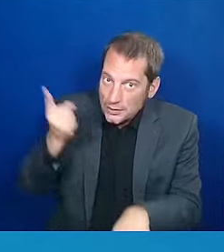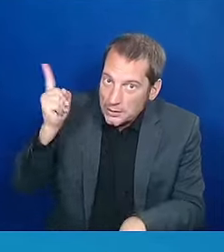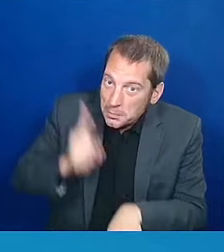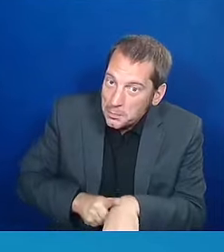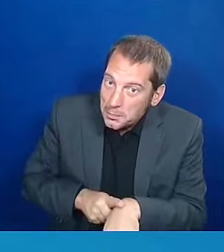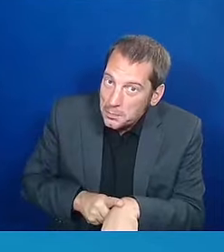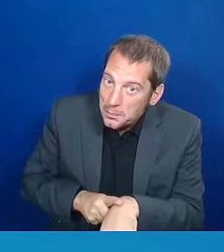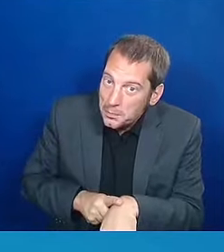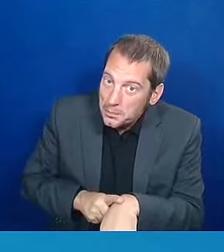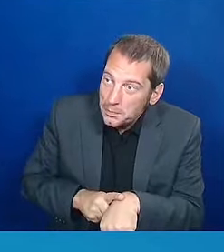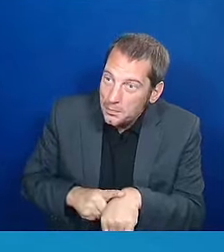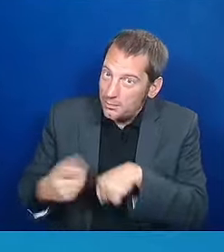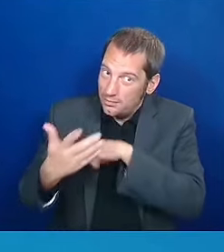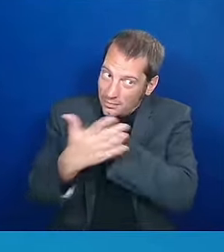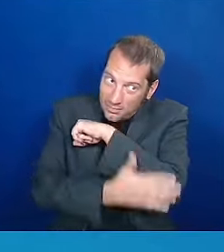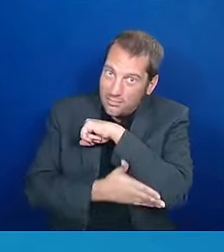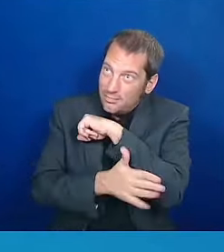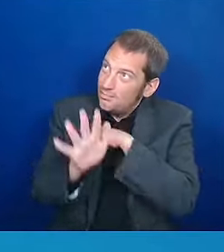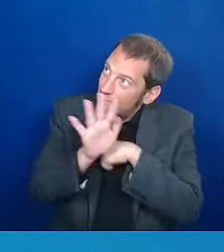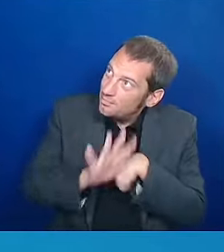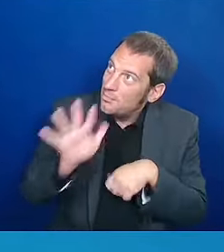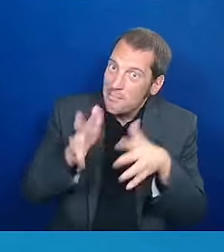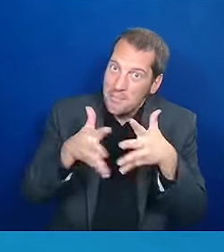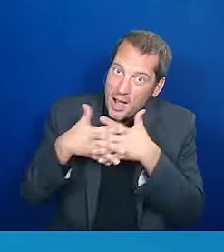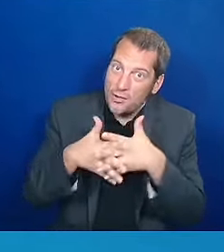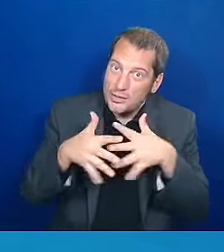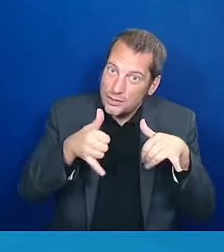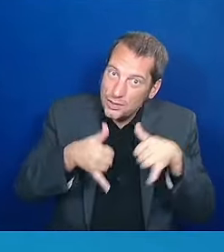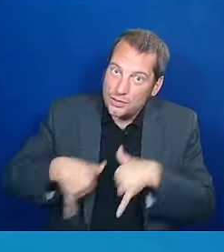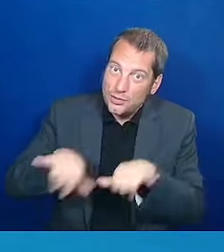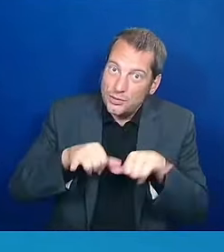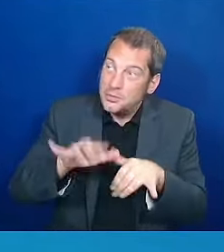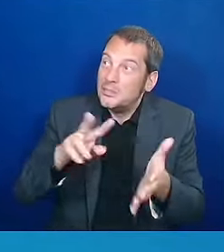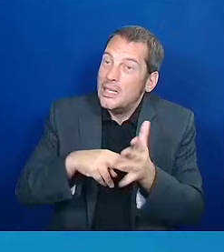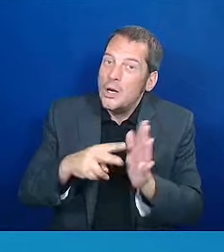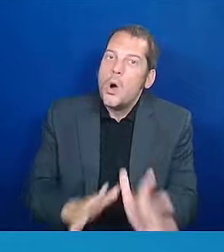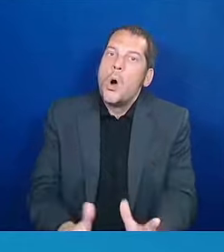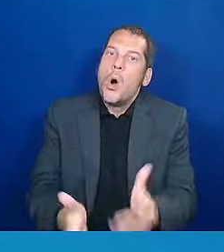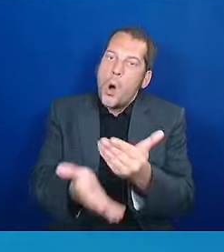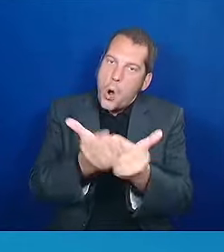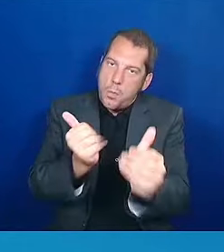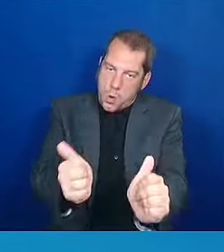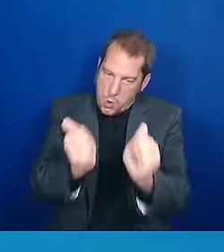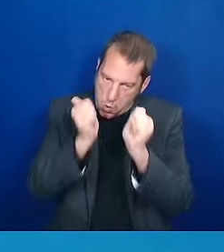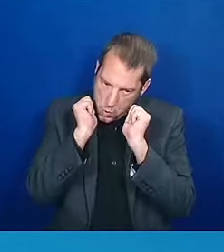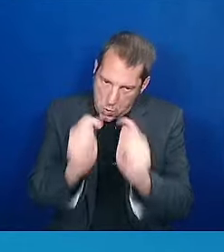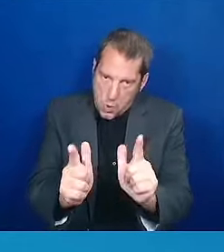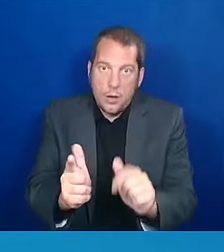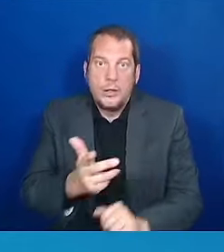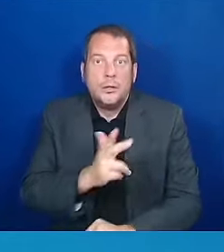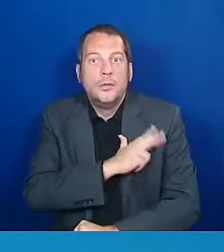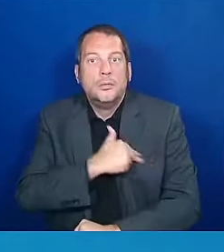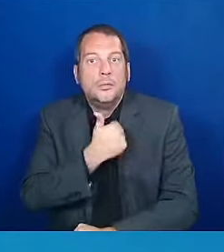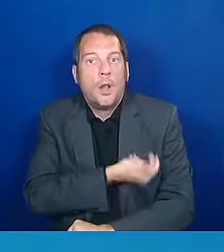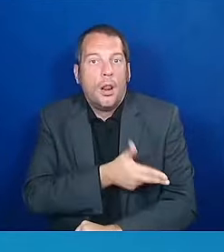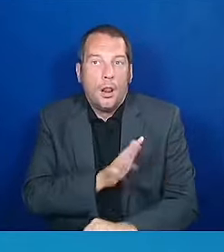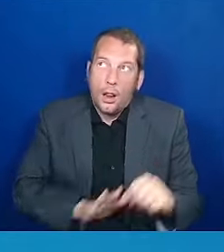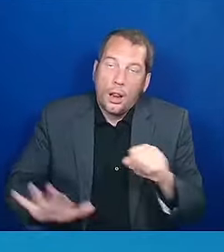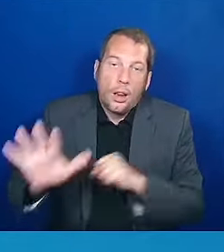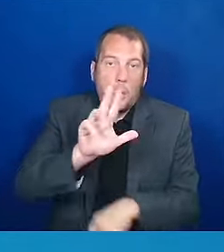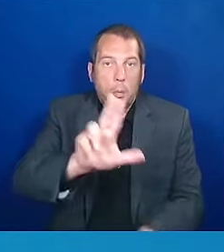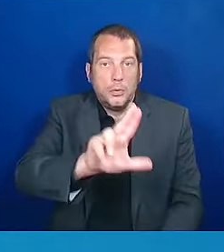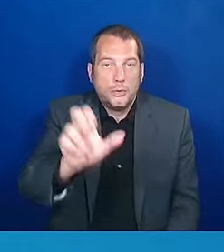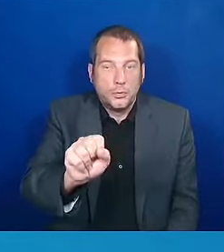Which means nearly every hospital in our country will soon be required to provide